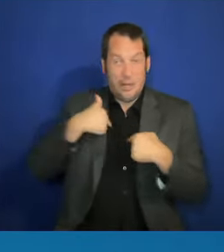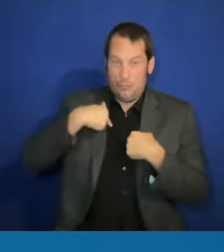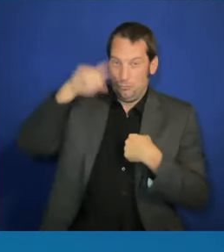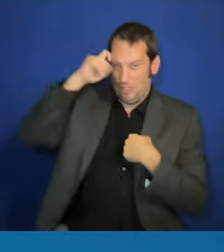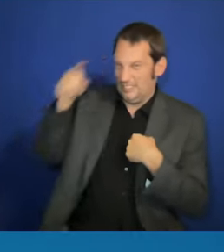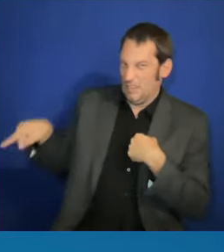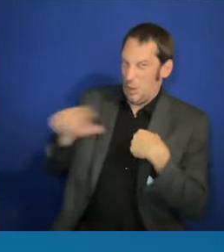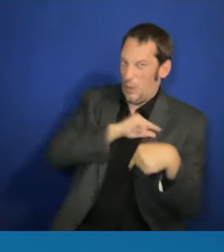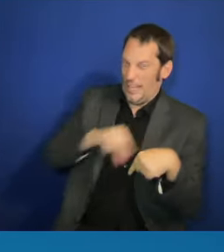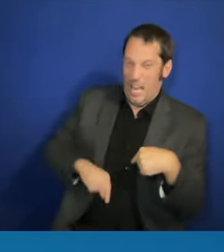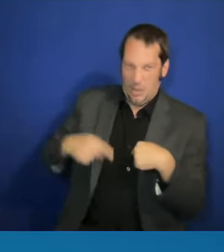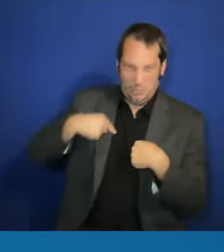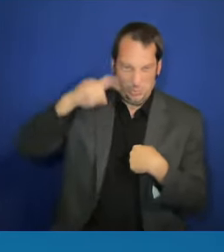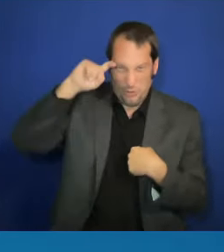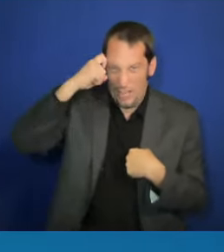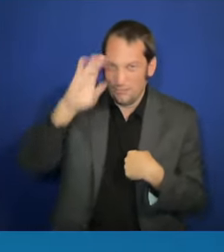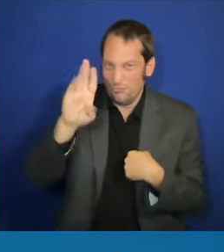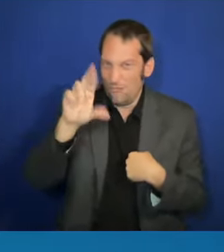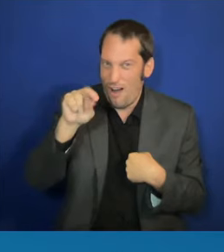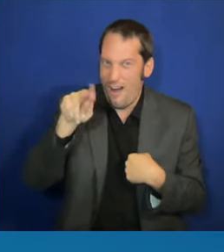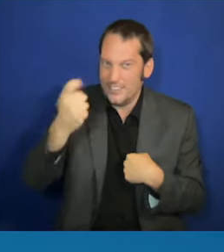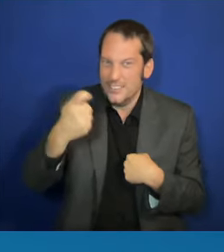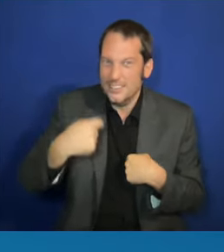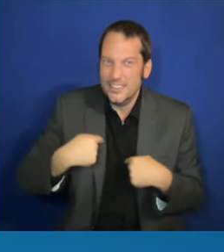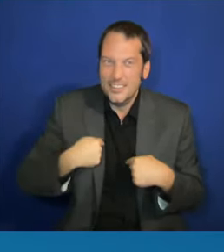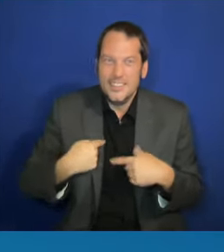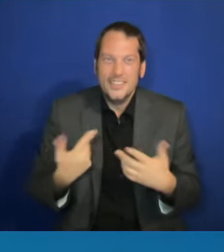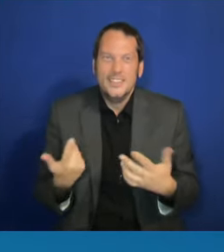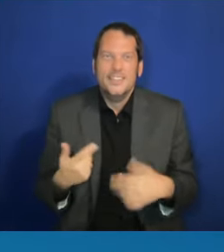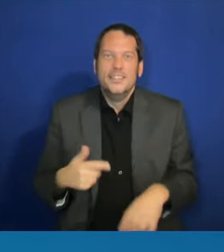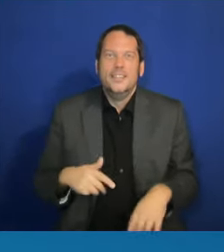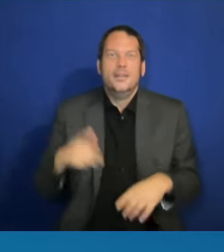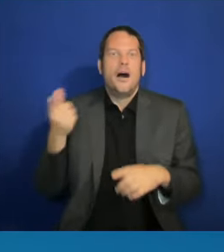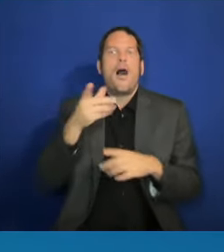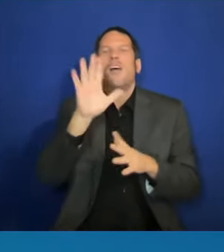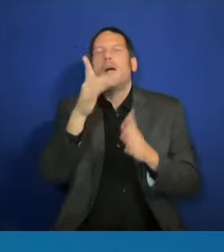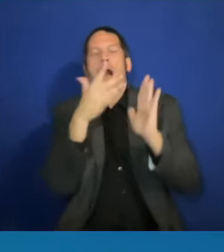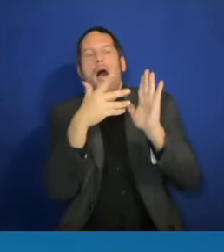And upper Manhattan, too. Washington Heights.